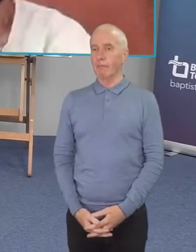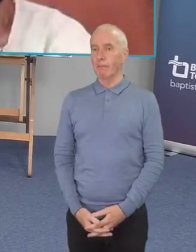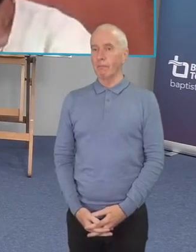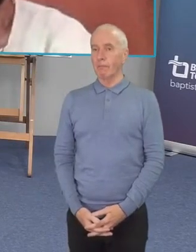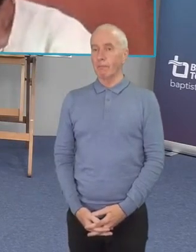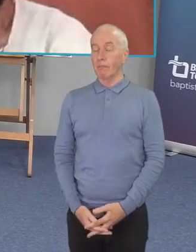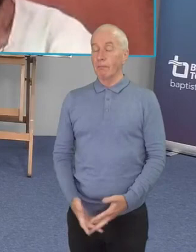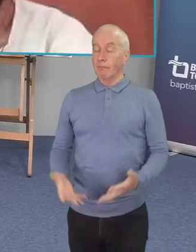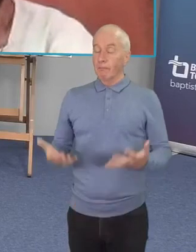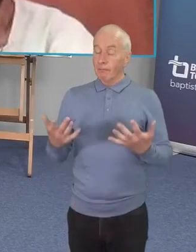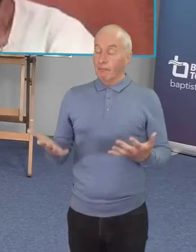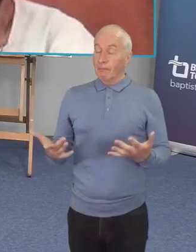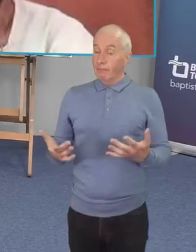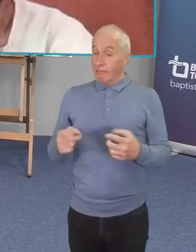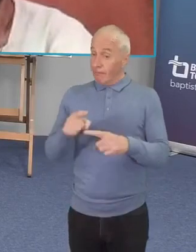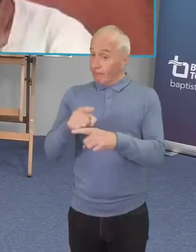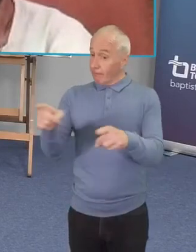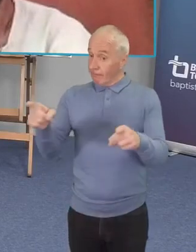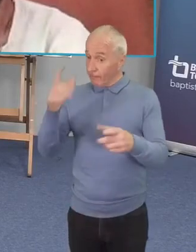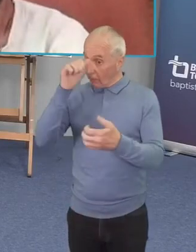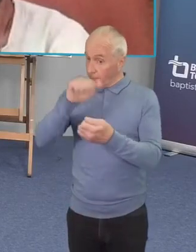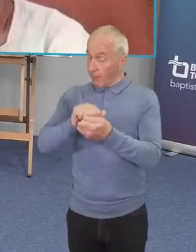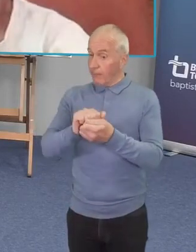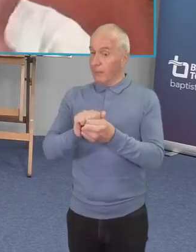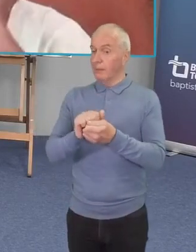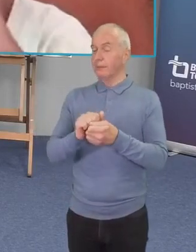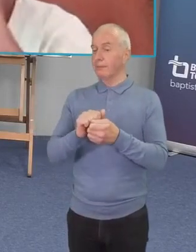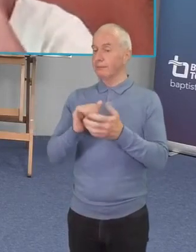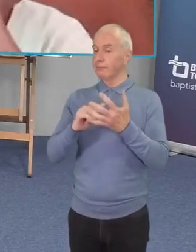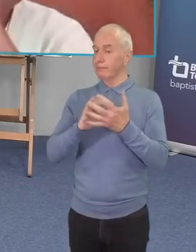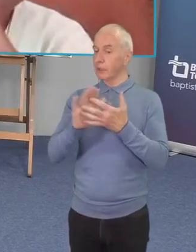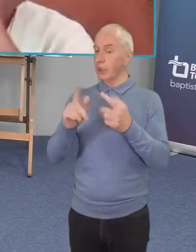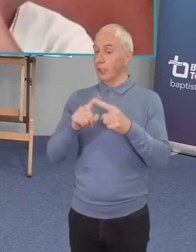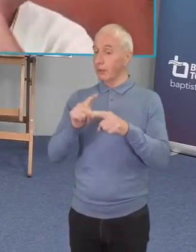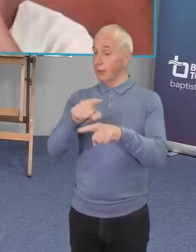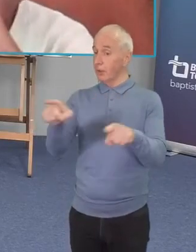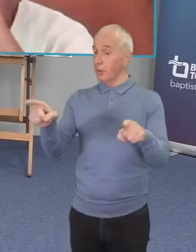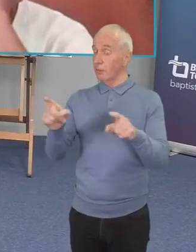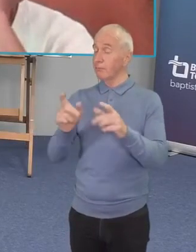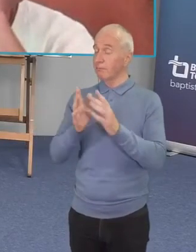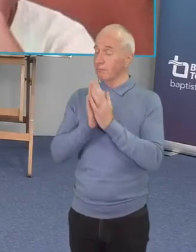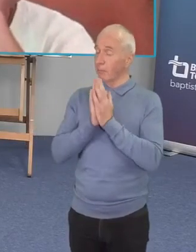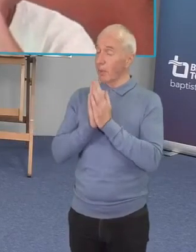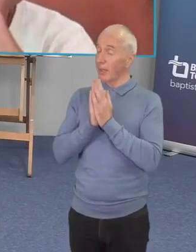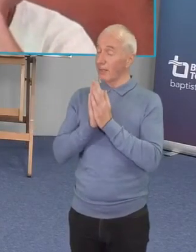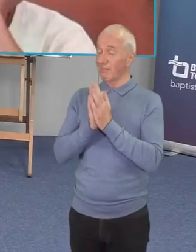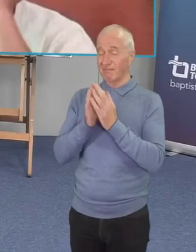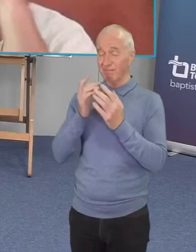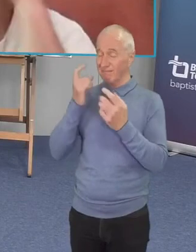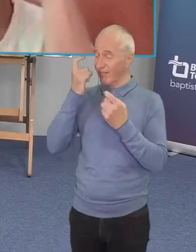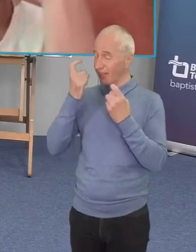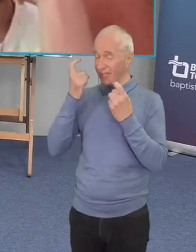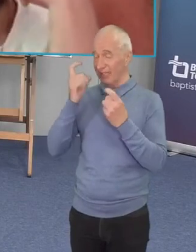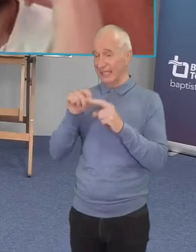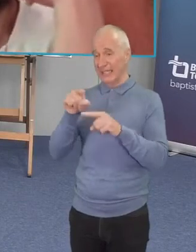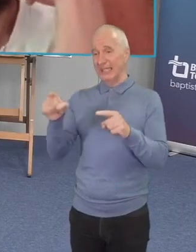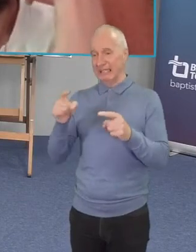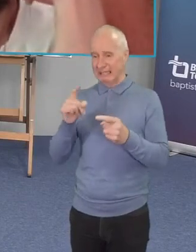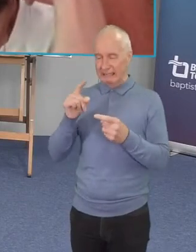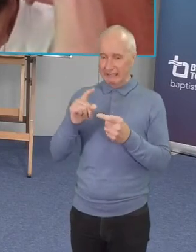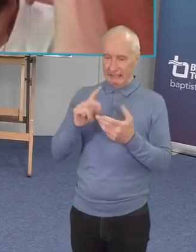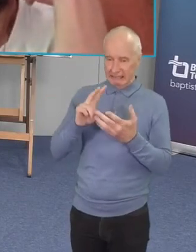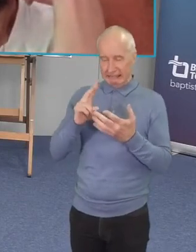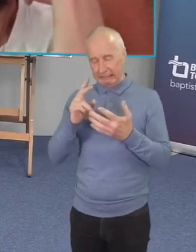so folks please do remember shane as you're praying and uh and and be thinking of him as he us with some of those